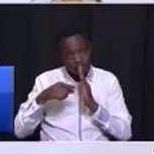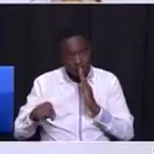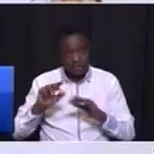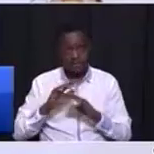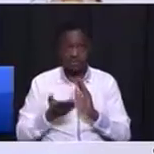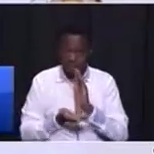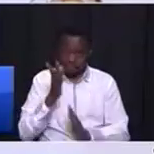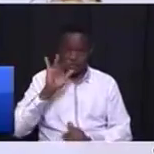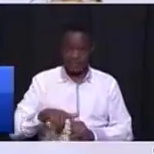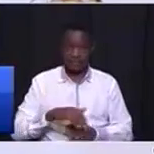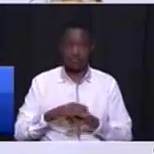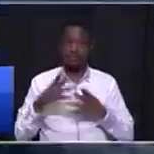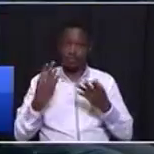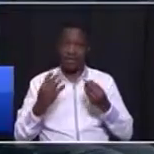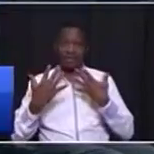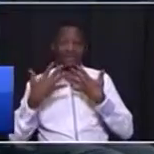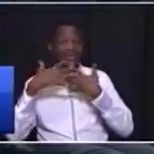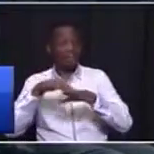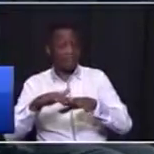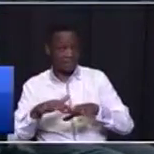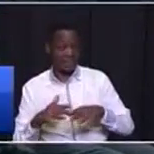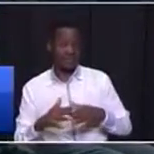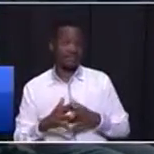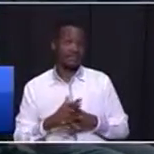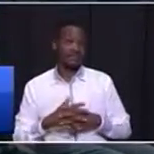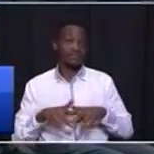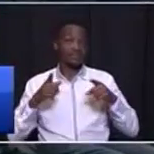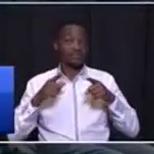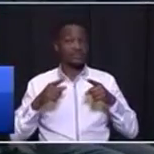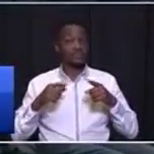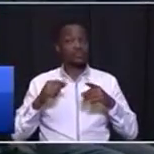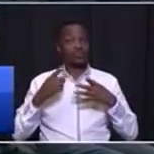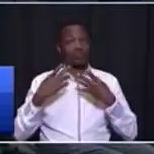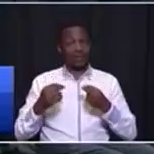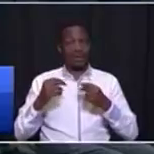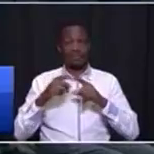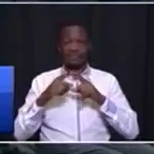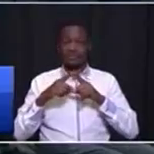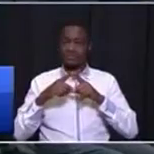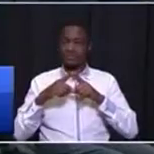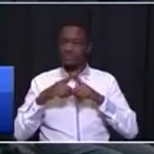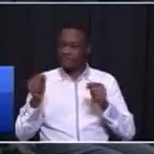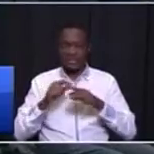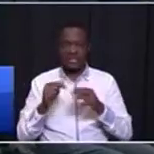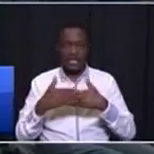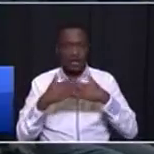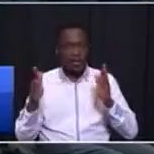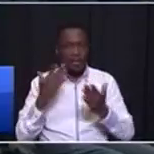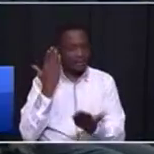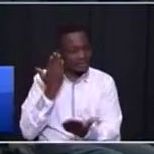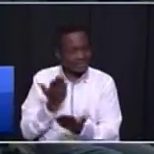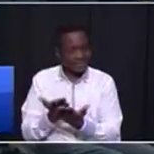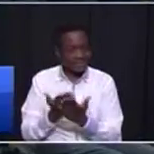we have implemented our we have now passed the open tender system it's going to be a law